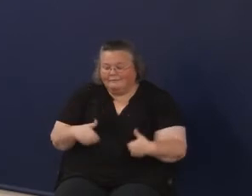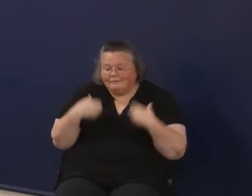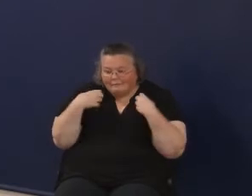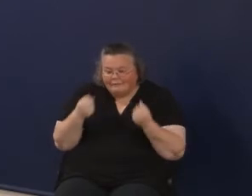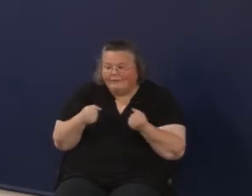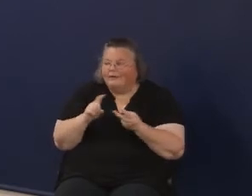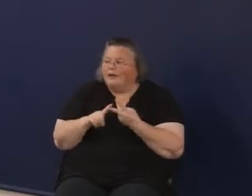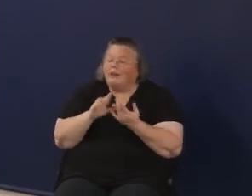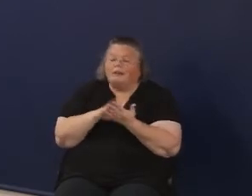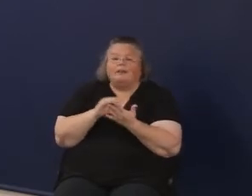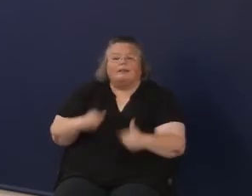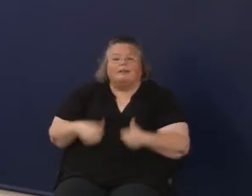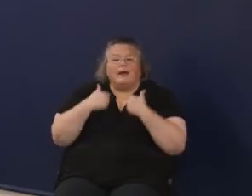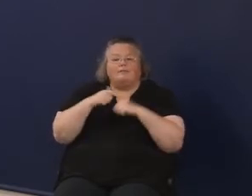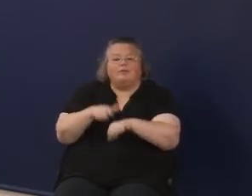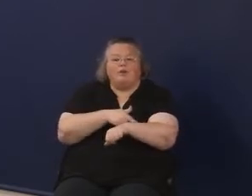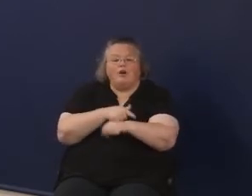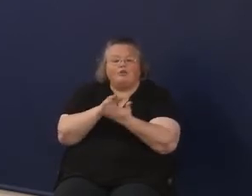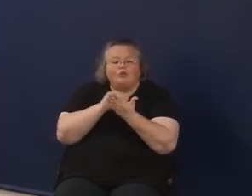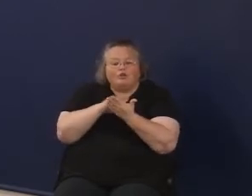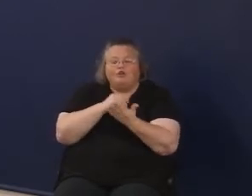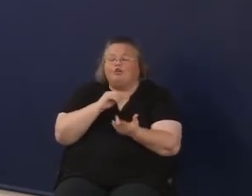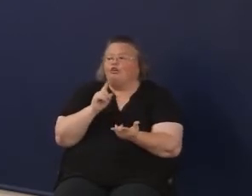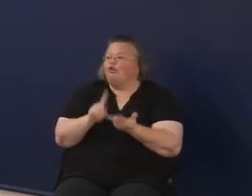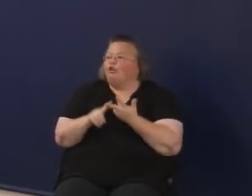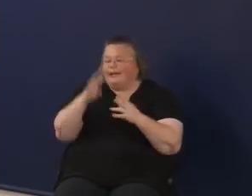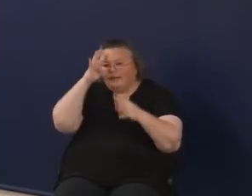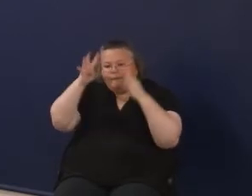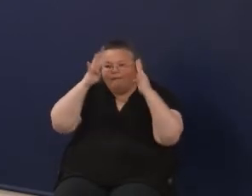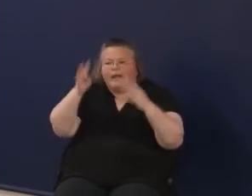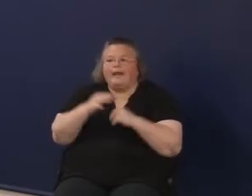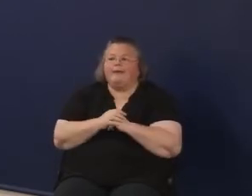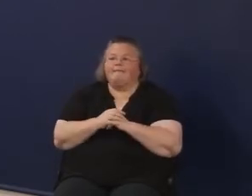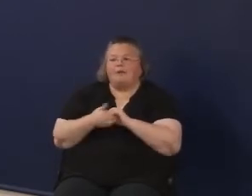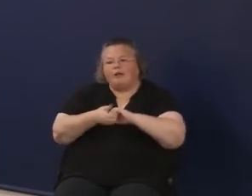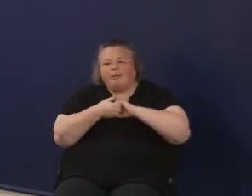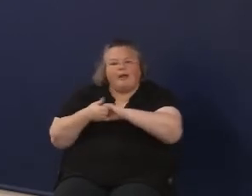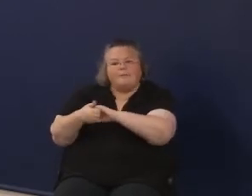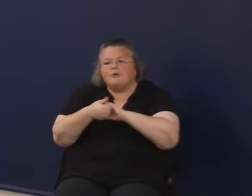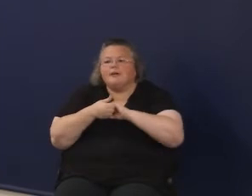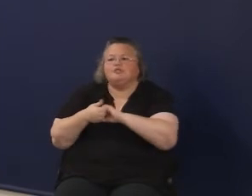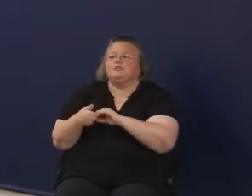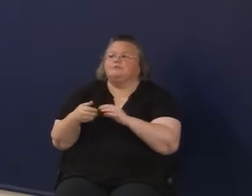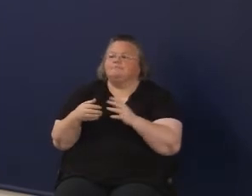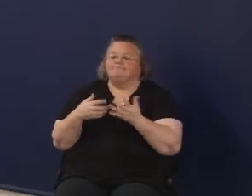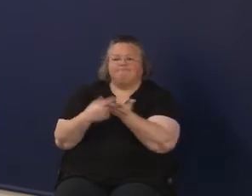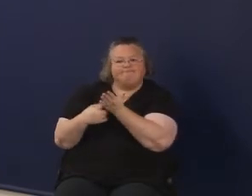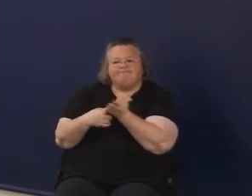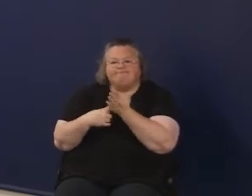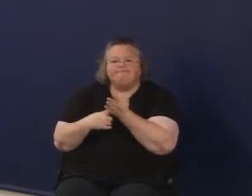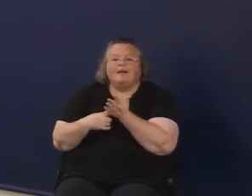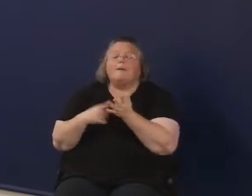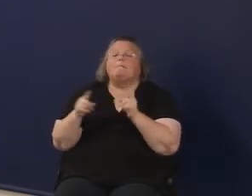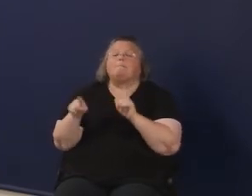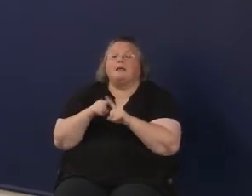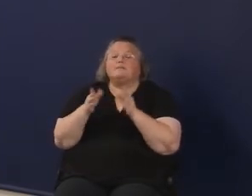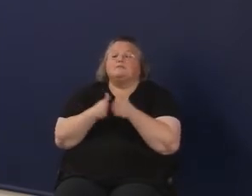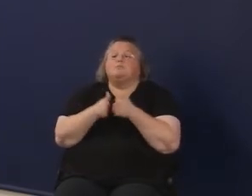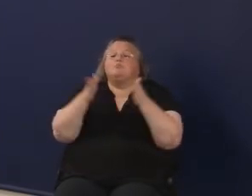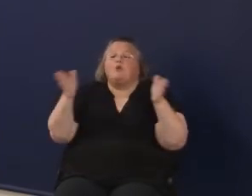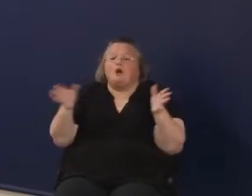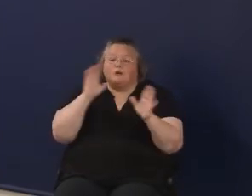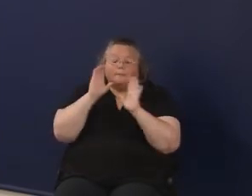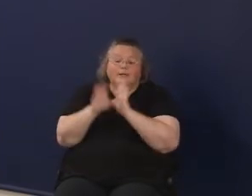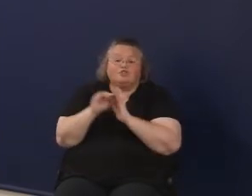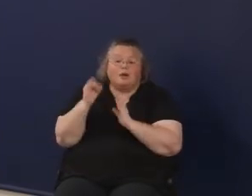a lifelong learner and being innovative and being a collaborator. All of those things that we care about. And it's a much broader picture of success